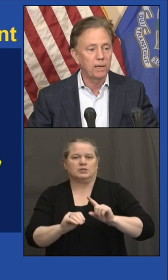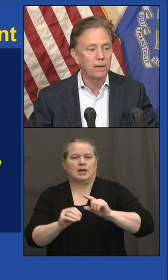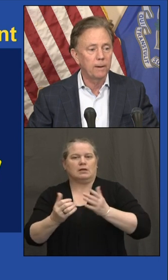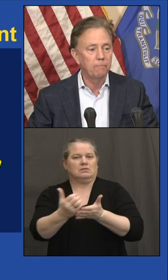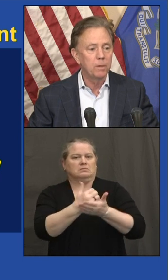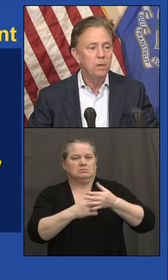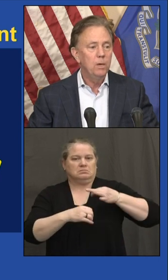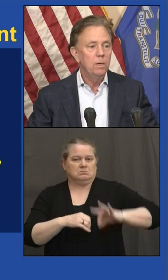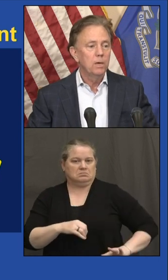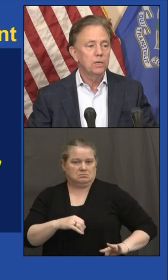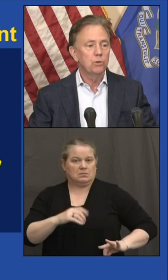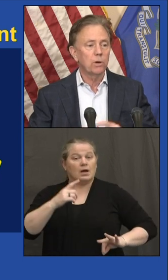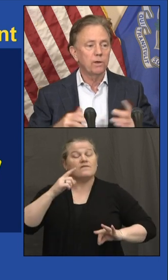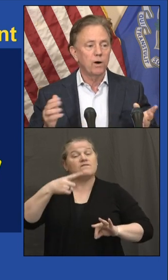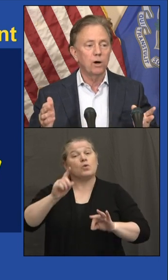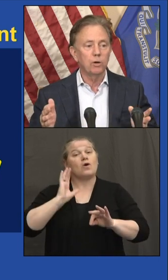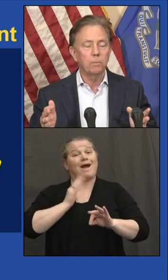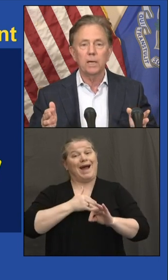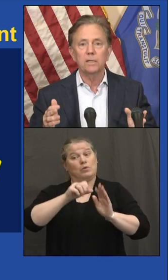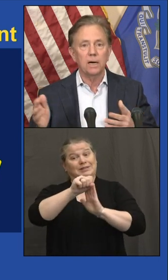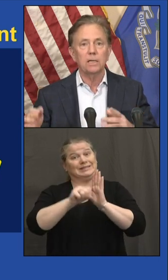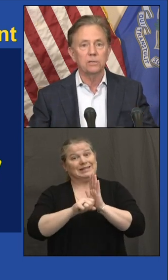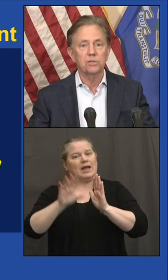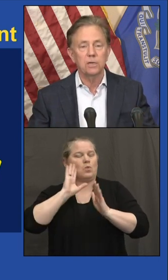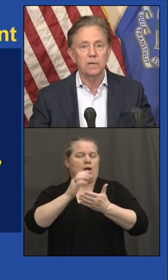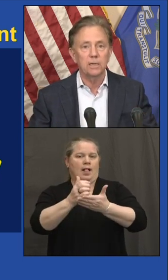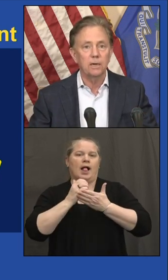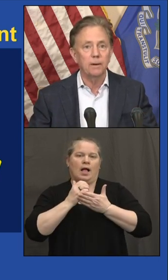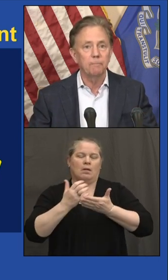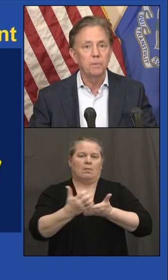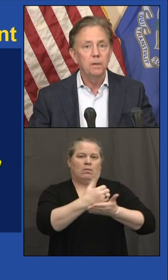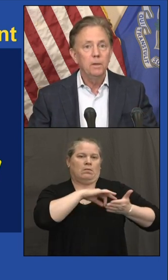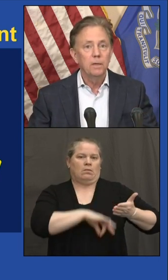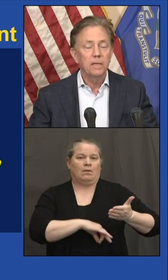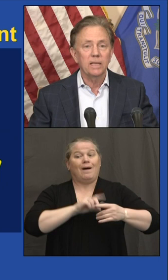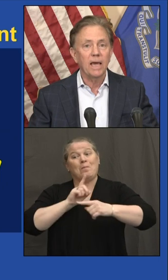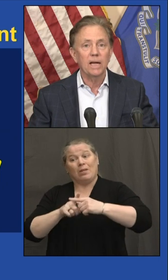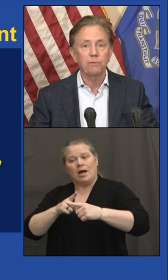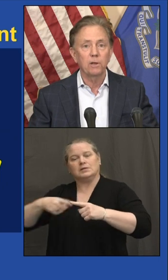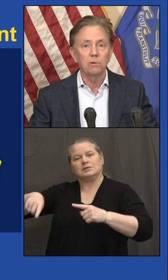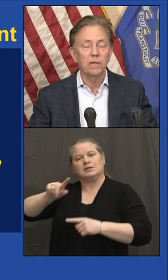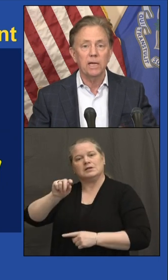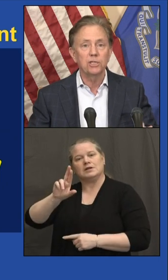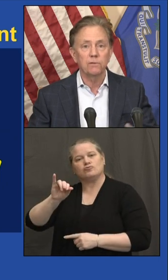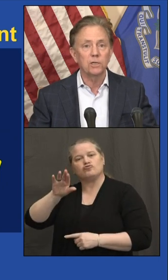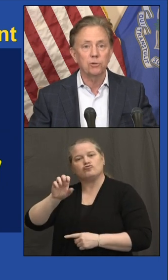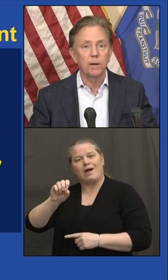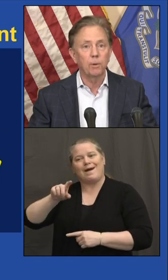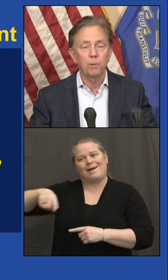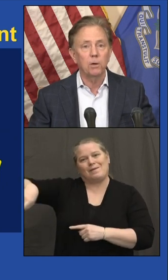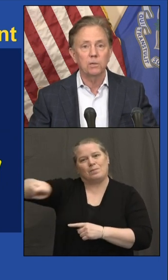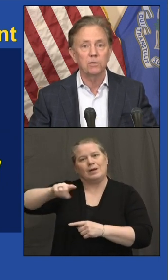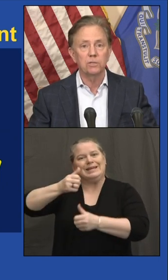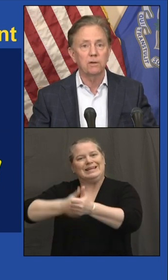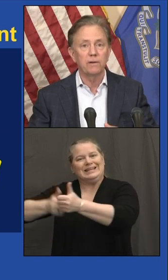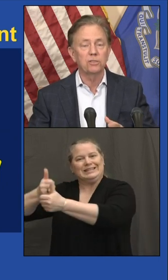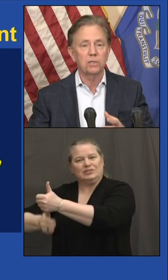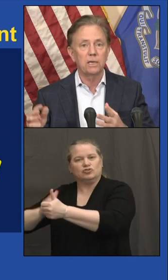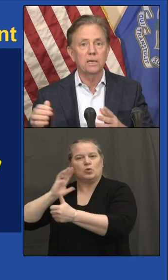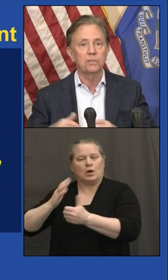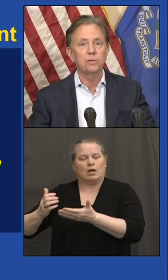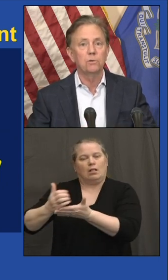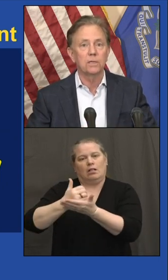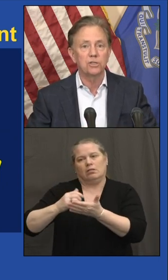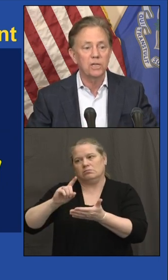Probably north of $100 million in net cash flow to each of our tribal partners and